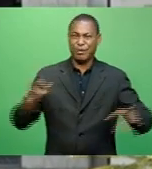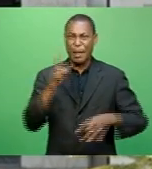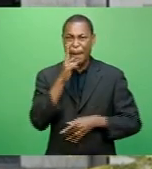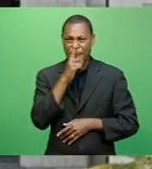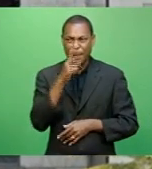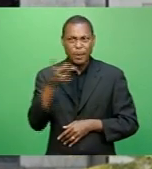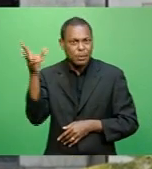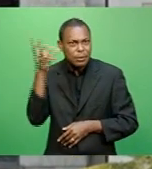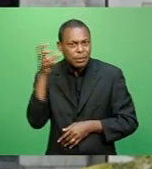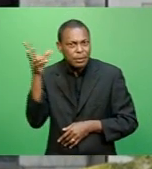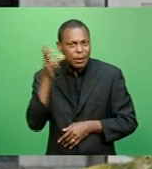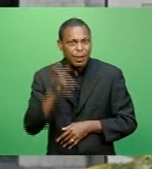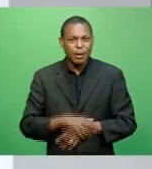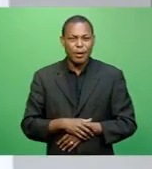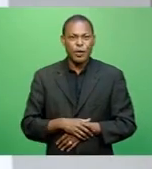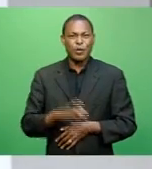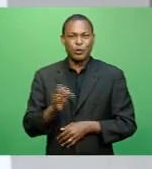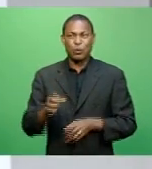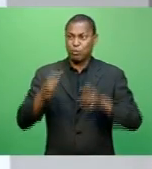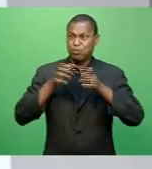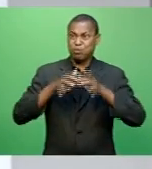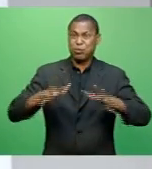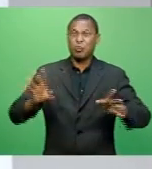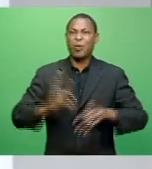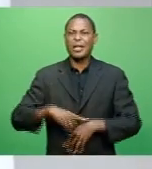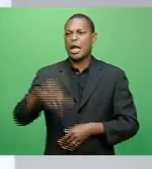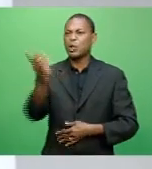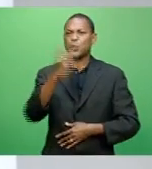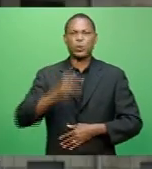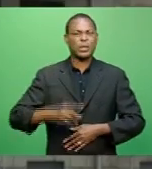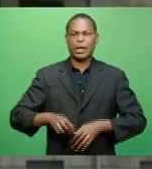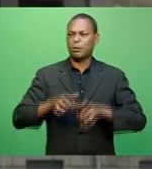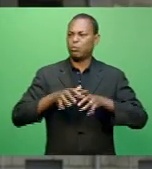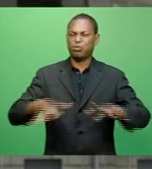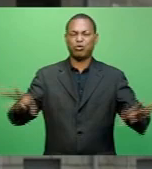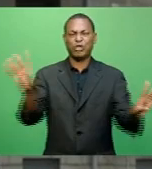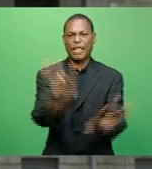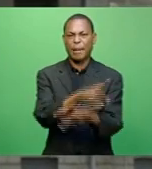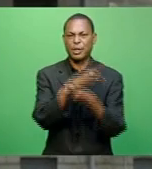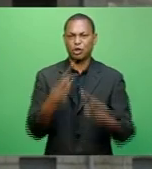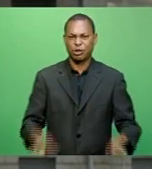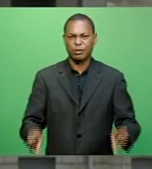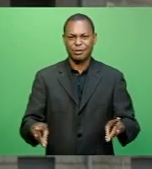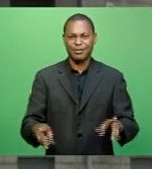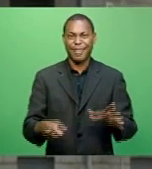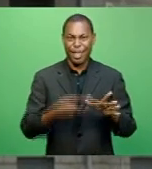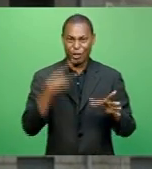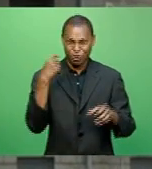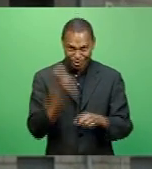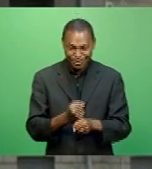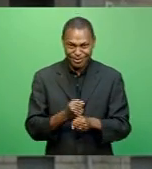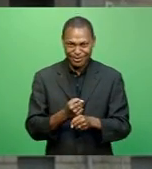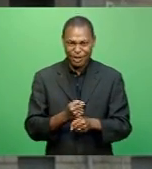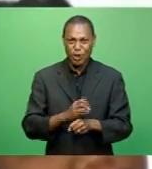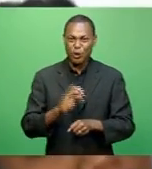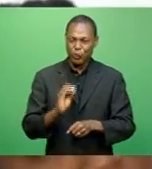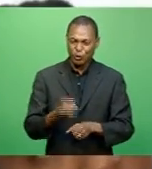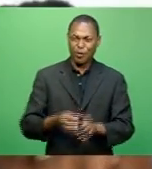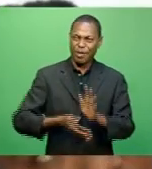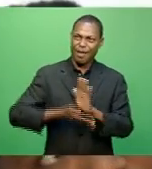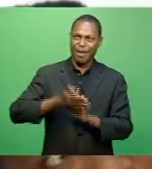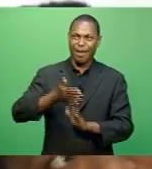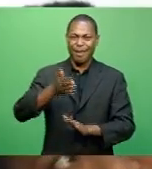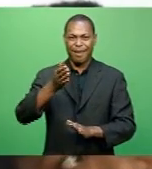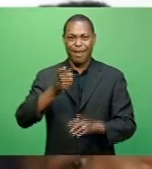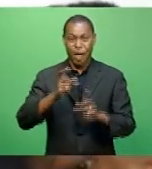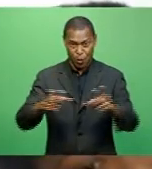The court ruled the broadcast was designed to cause widespread damage to the Attorney General. The High Court ruling states Ratu